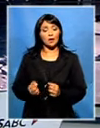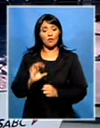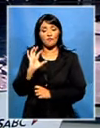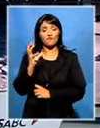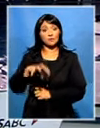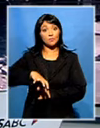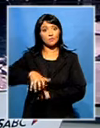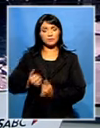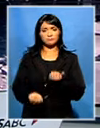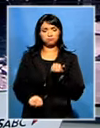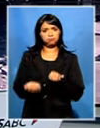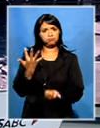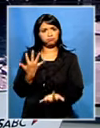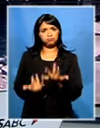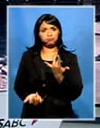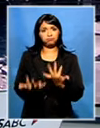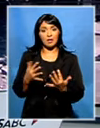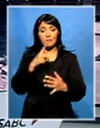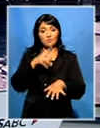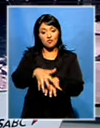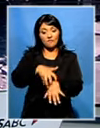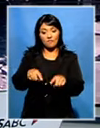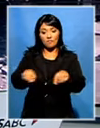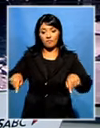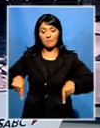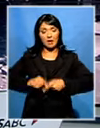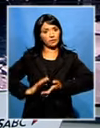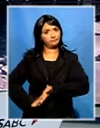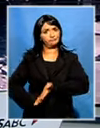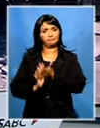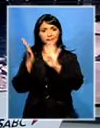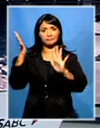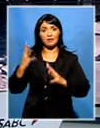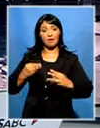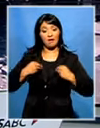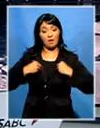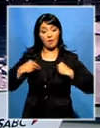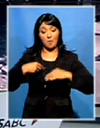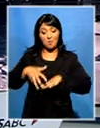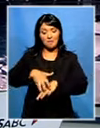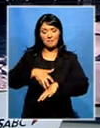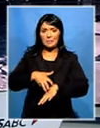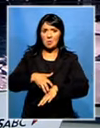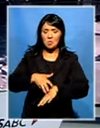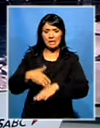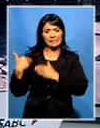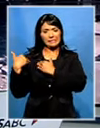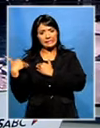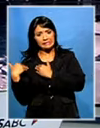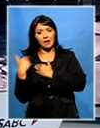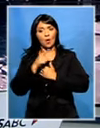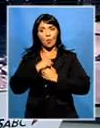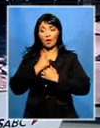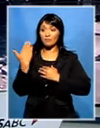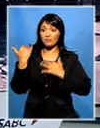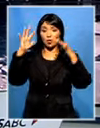fell fire in the southeastern Free State has destroyed thousands of hectares of grazing, piling more pressure on farmers that are battling